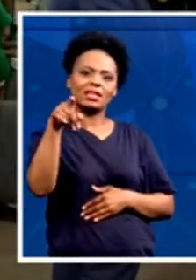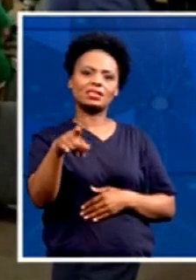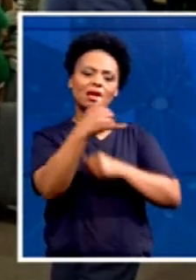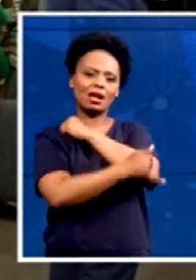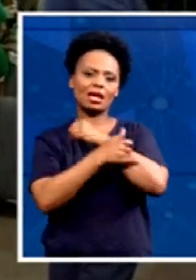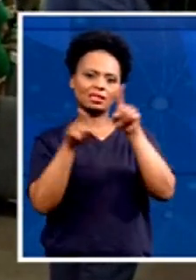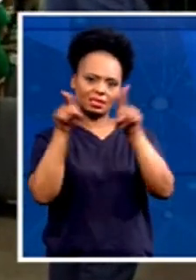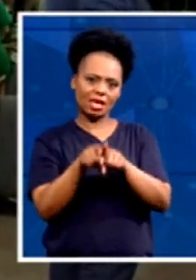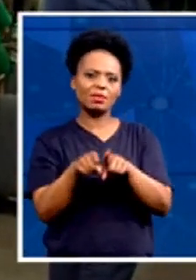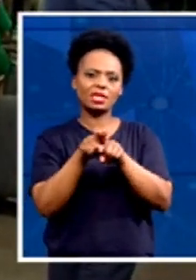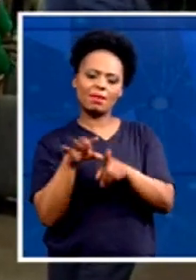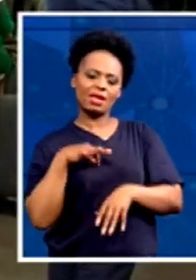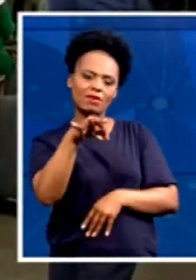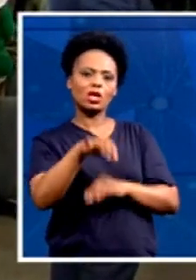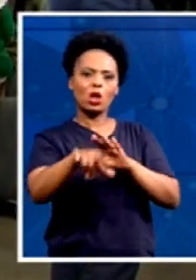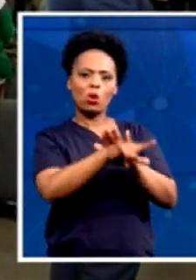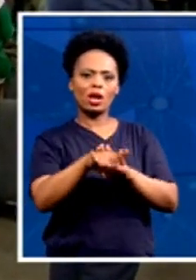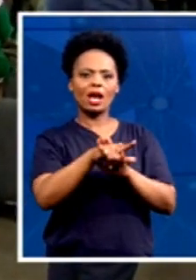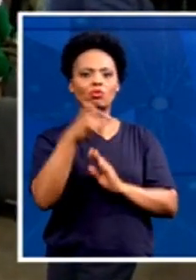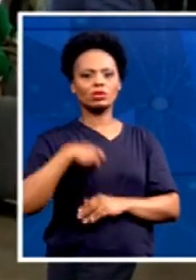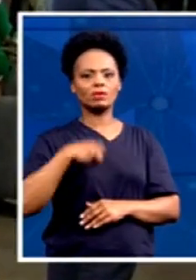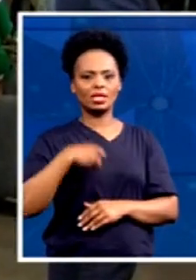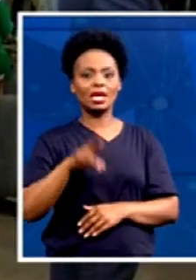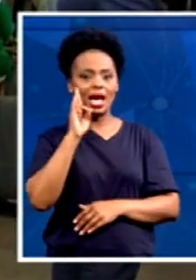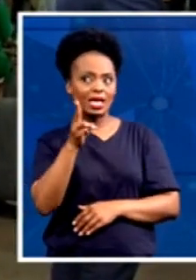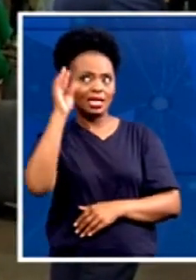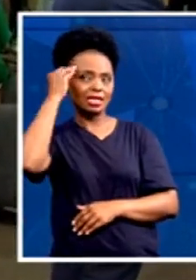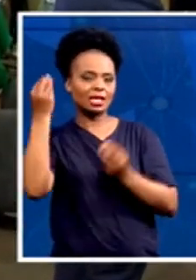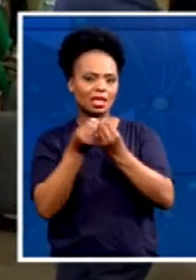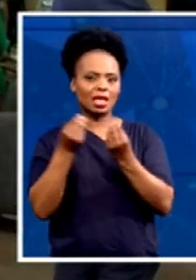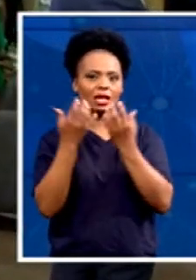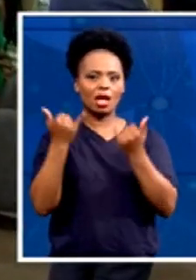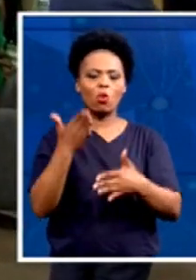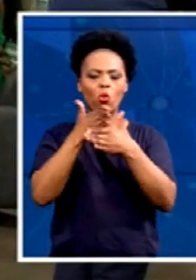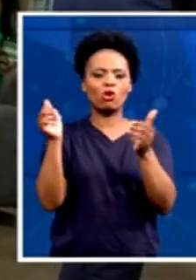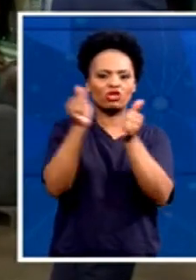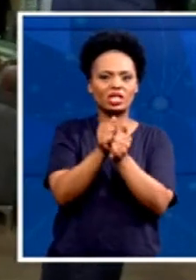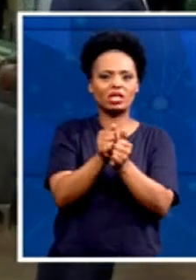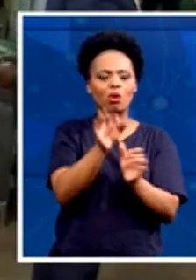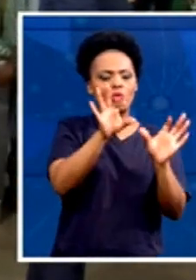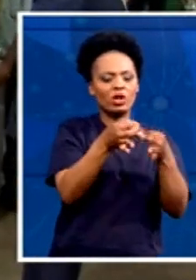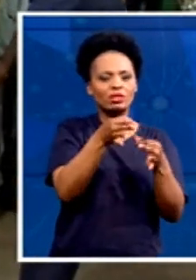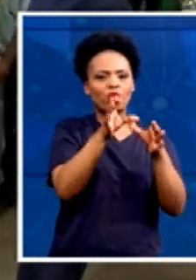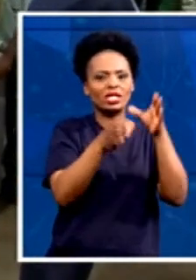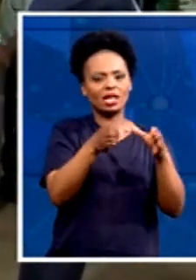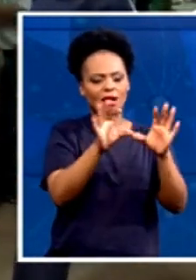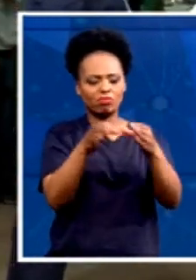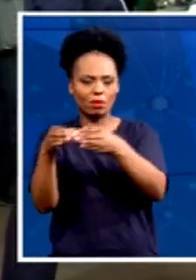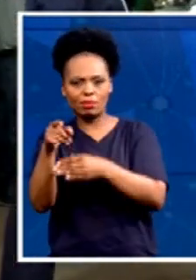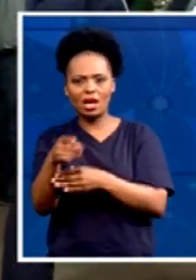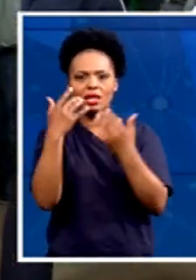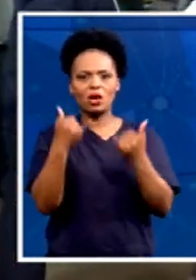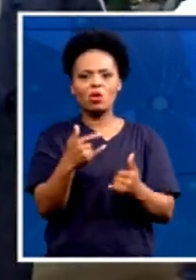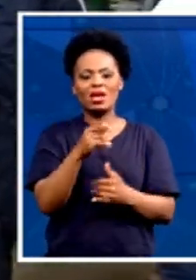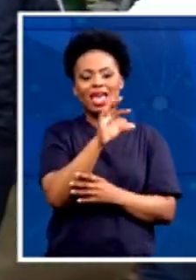another interesting note, especially on coalition government, saying that the FF Plus would not be going into coalition with the EFF,